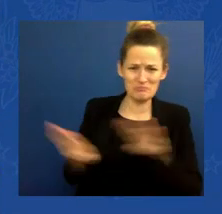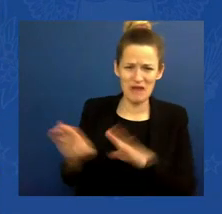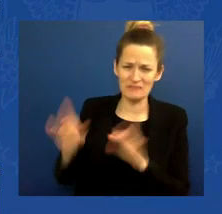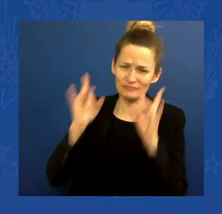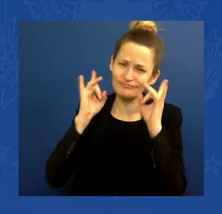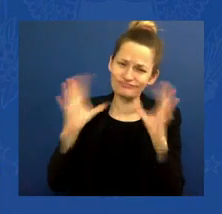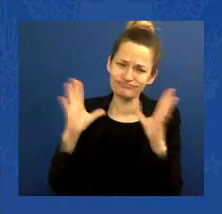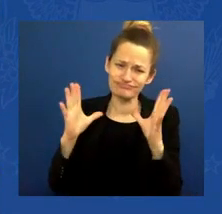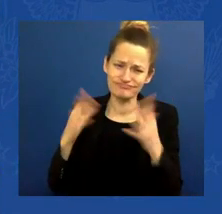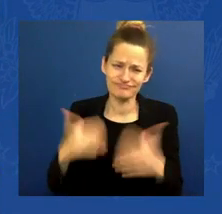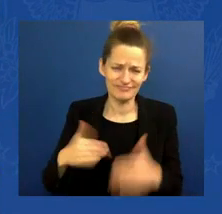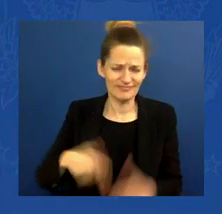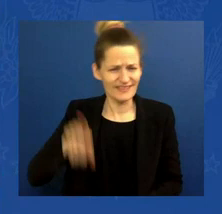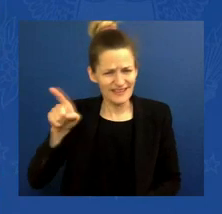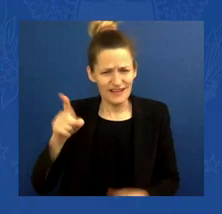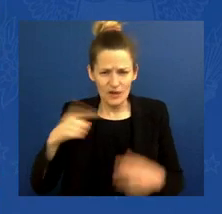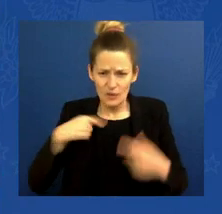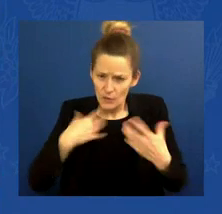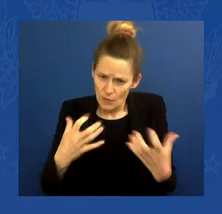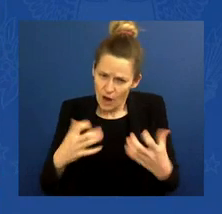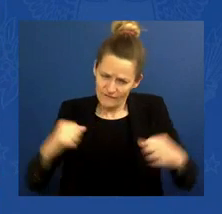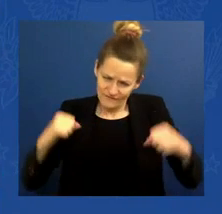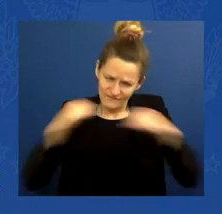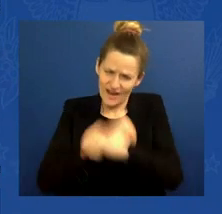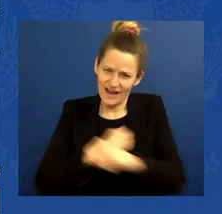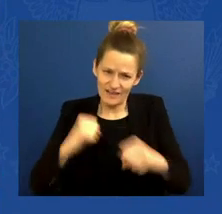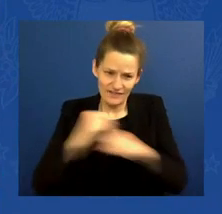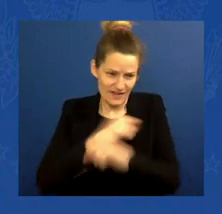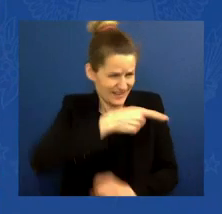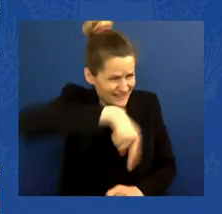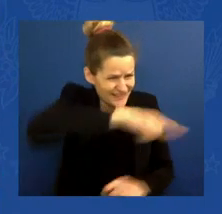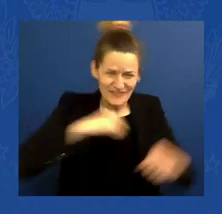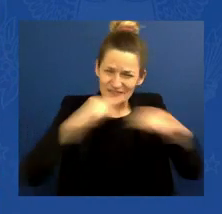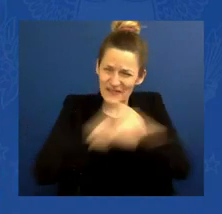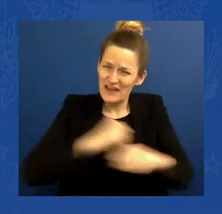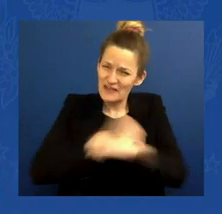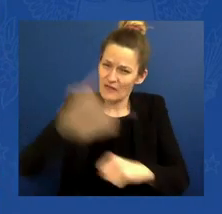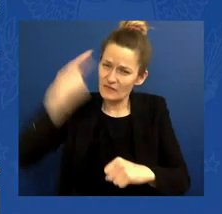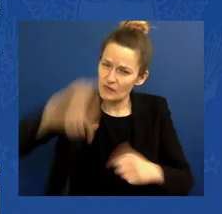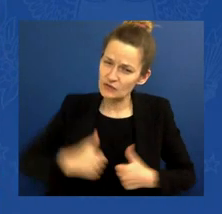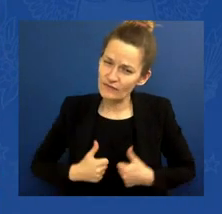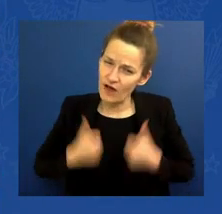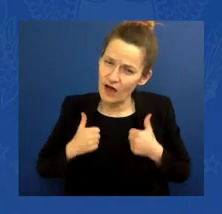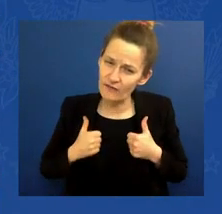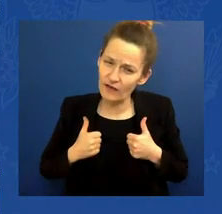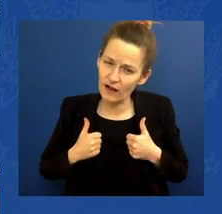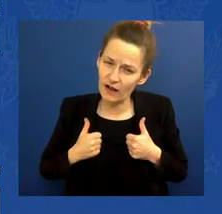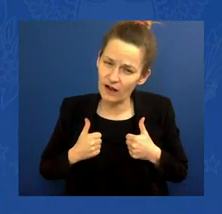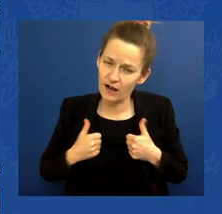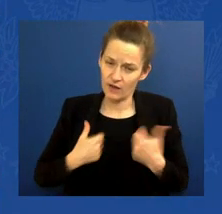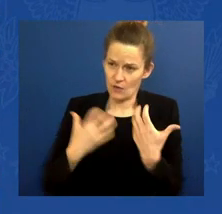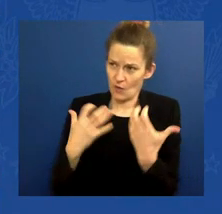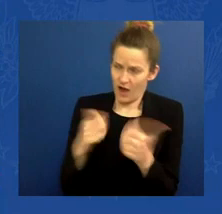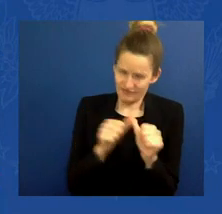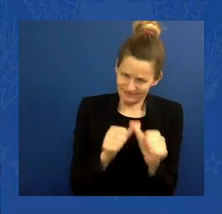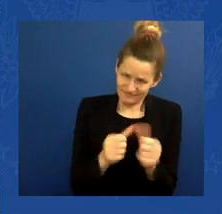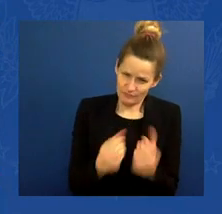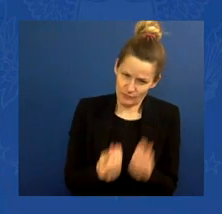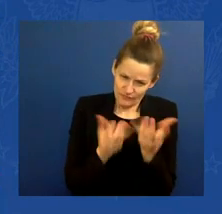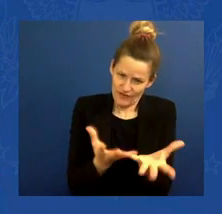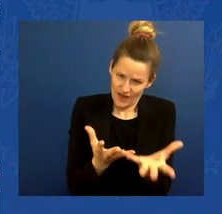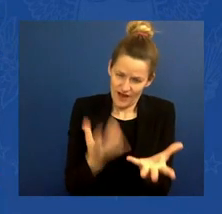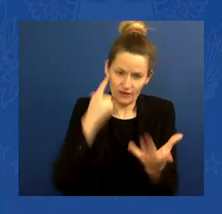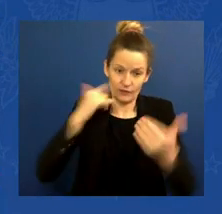fight and defend themselves through all the difficult days ahead. We're going to continue to mobilize humanitarian relief to support people within